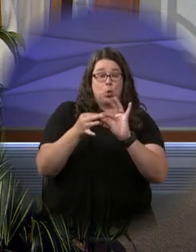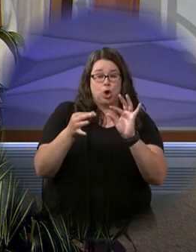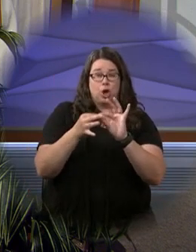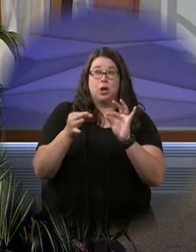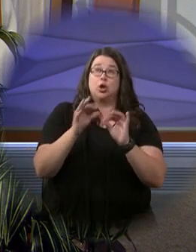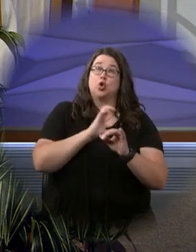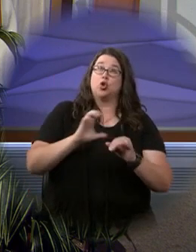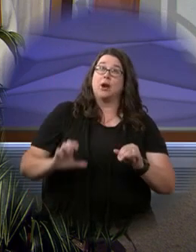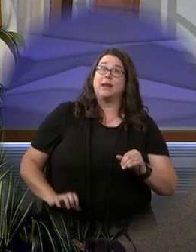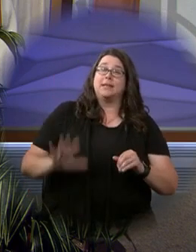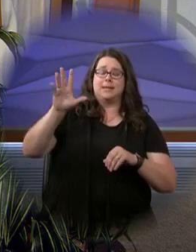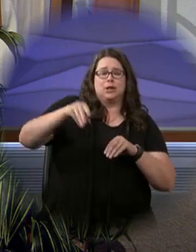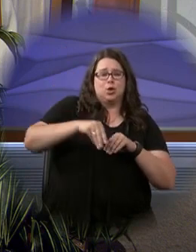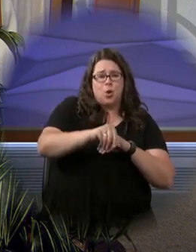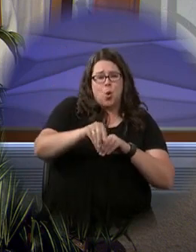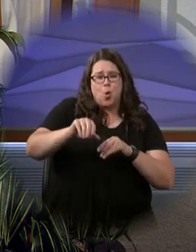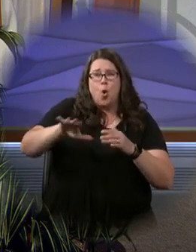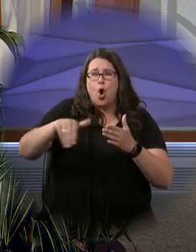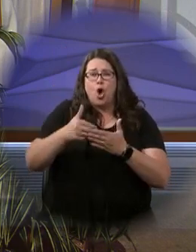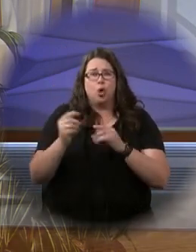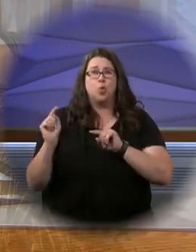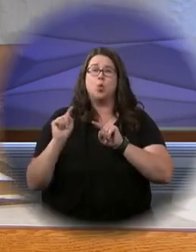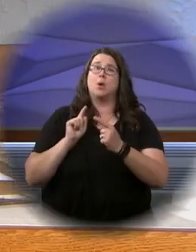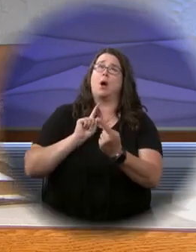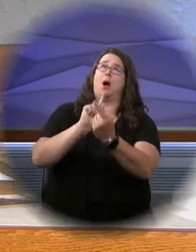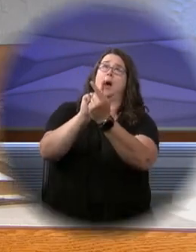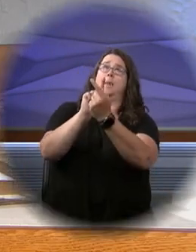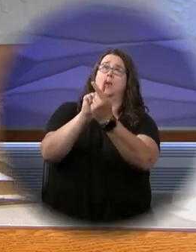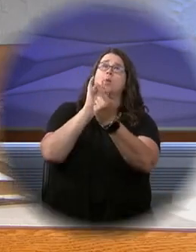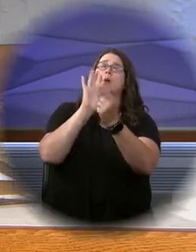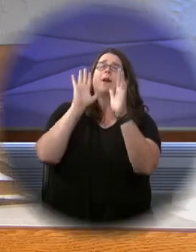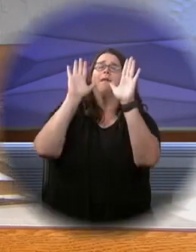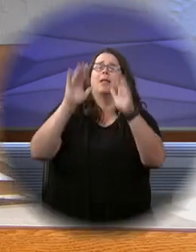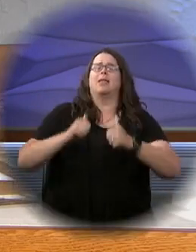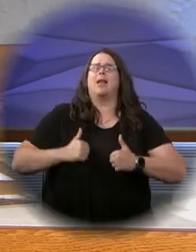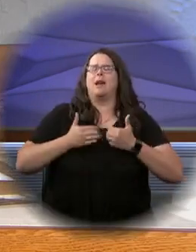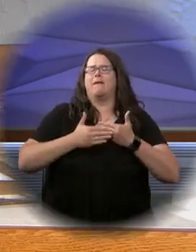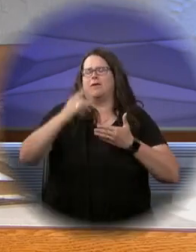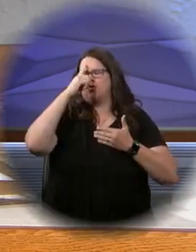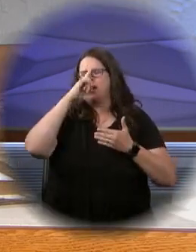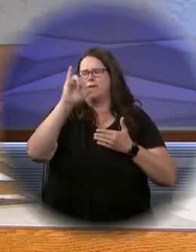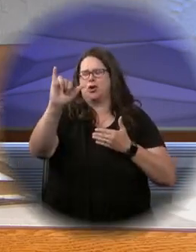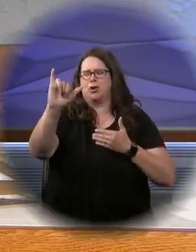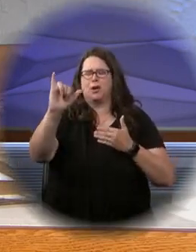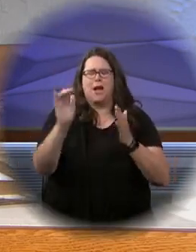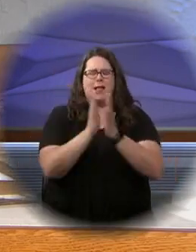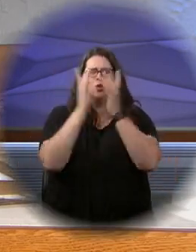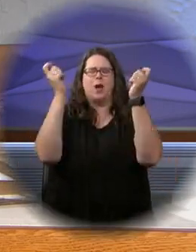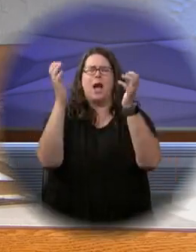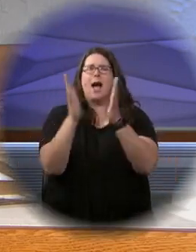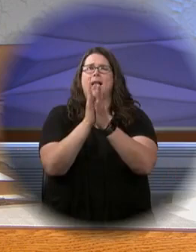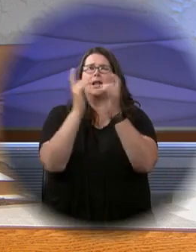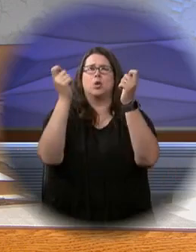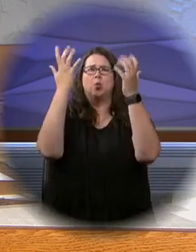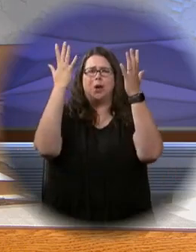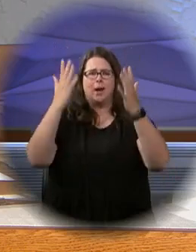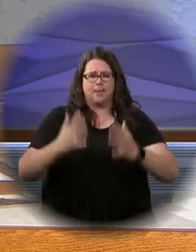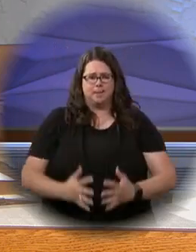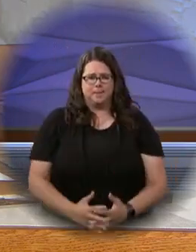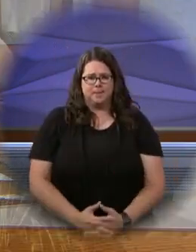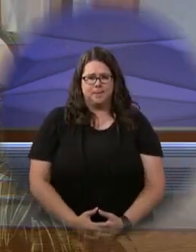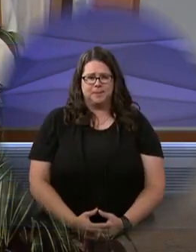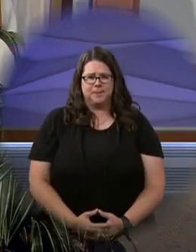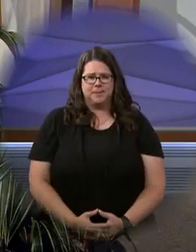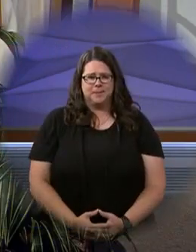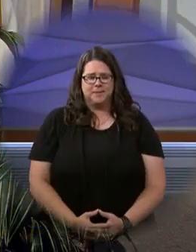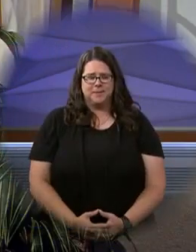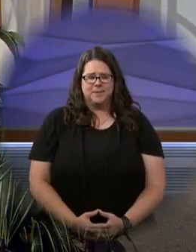Christ is the sower. All who come to him will have life forever. Alleluia. Alleluia.